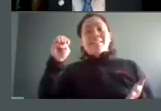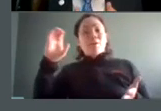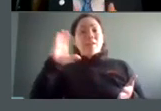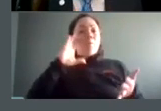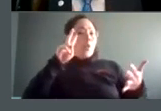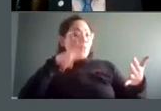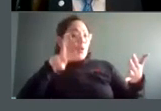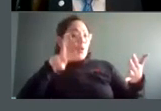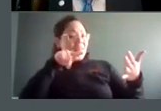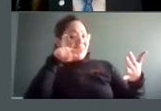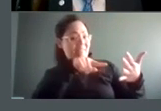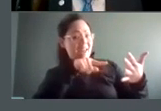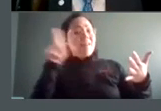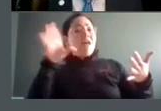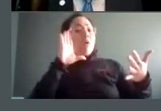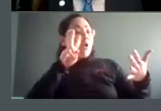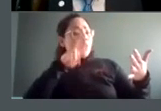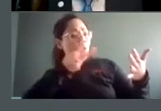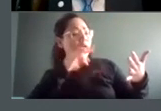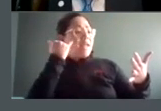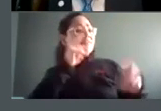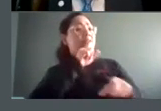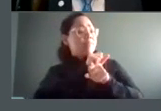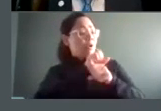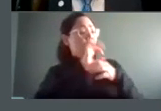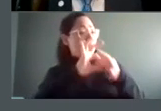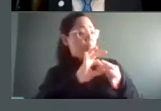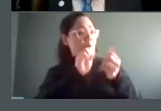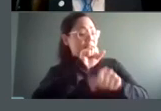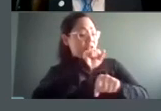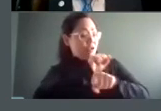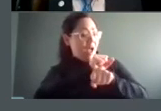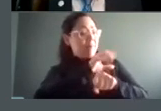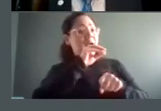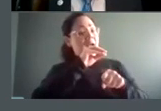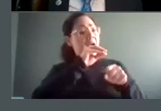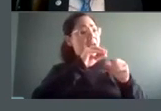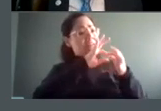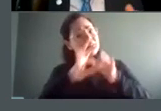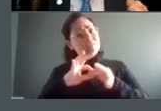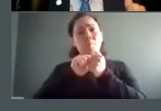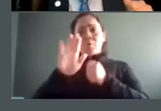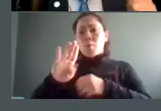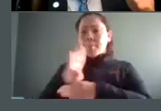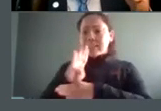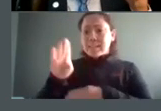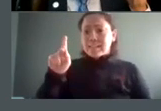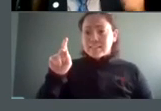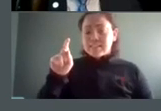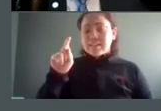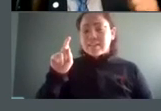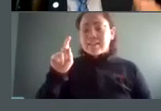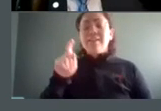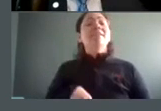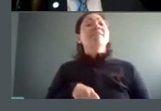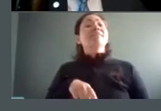and we're going to see was it job related and was it consistent with business necessity and we're going to look if there was